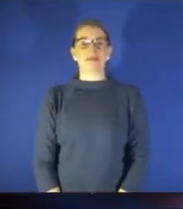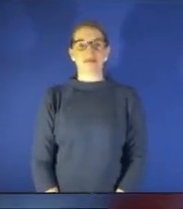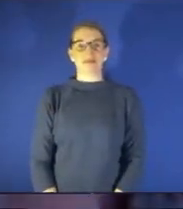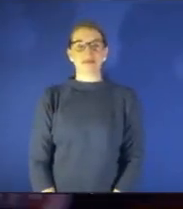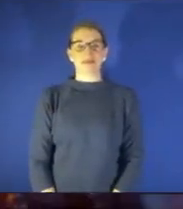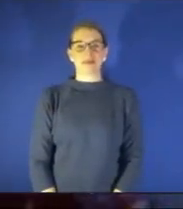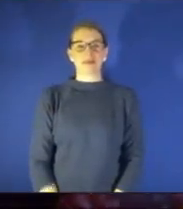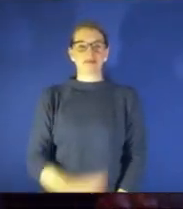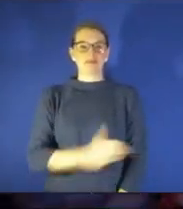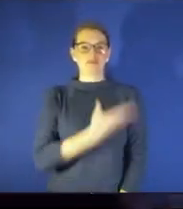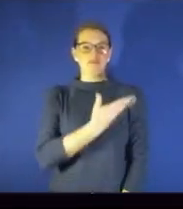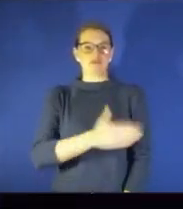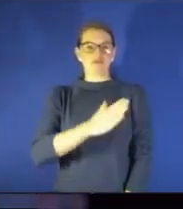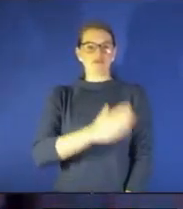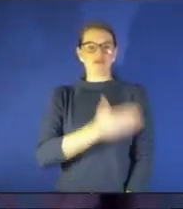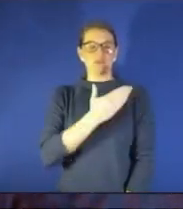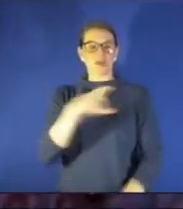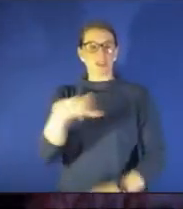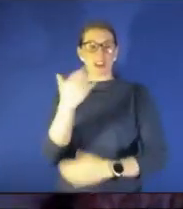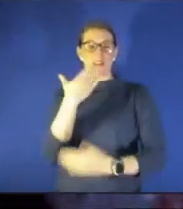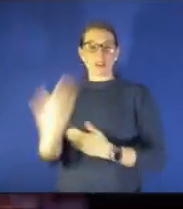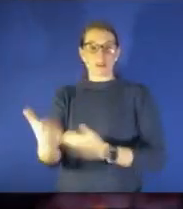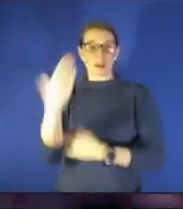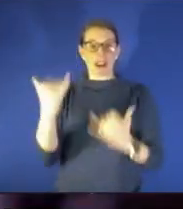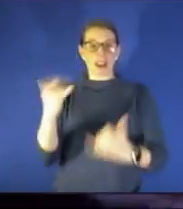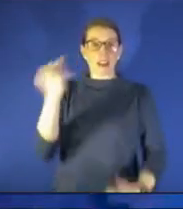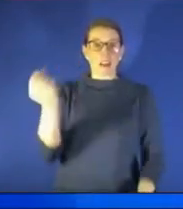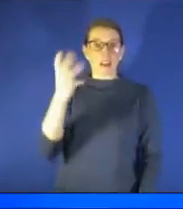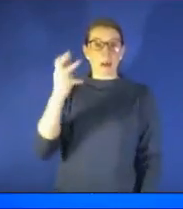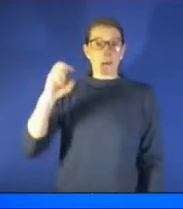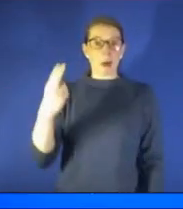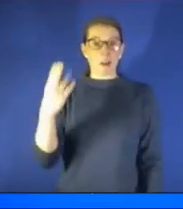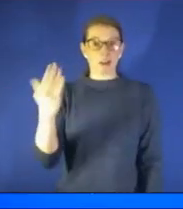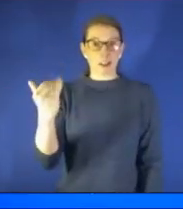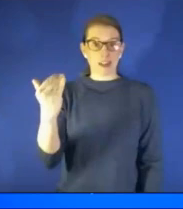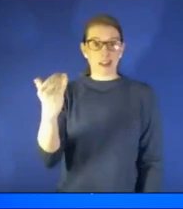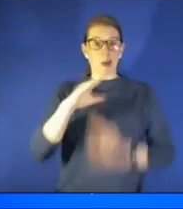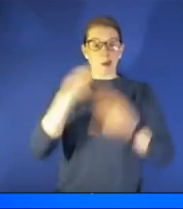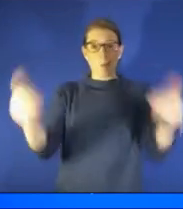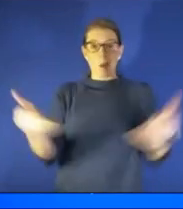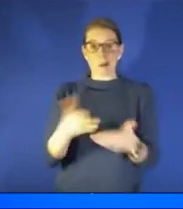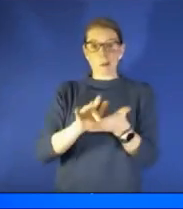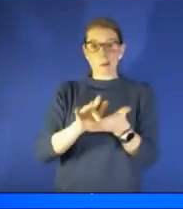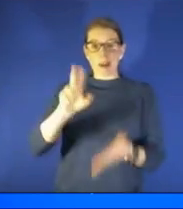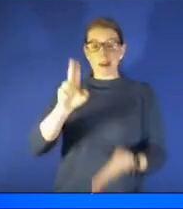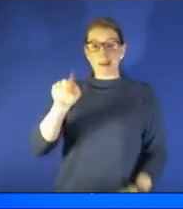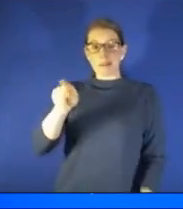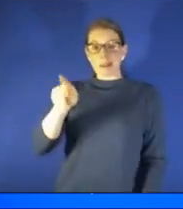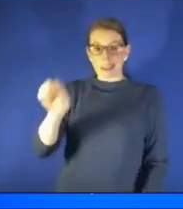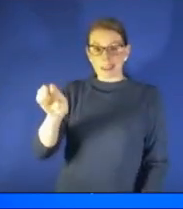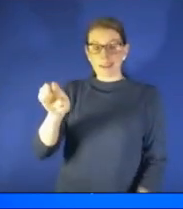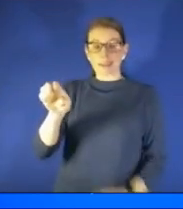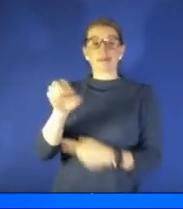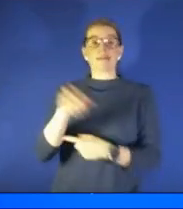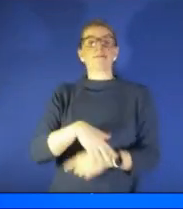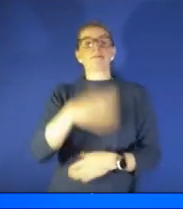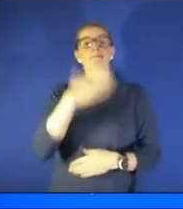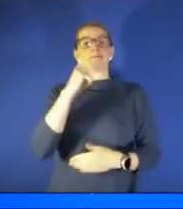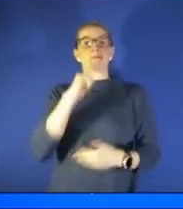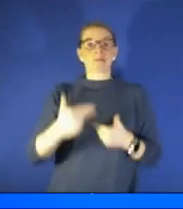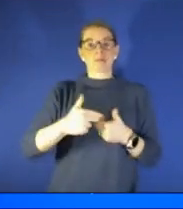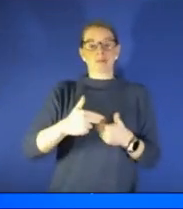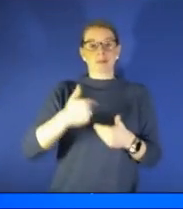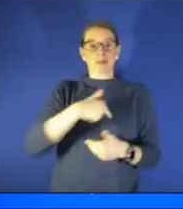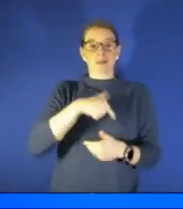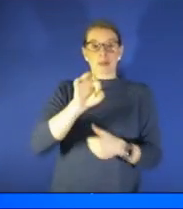and another good morning to you it is Tuesday March 15th welcome into the morning medical update thank you so much for joining us here on Facebook on YouTube and now on